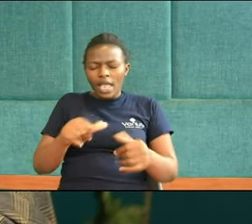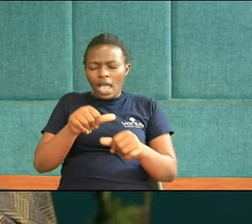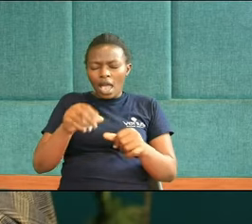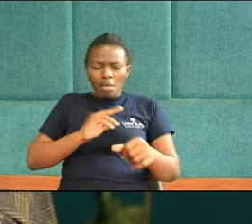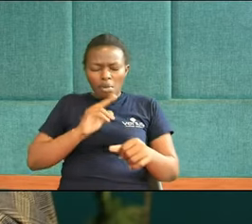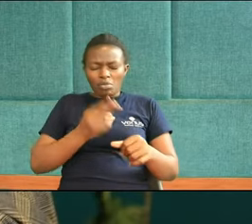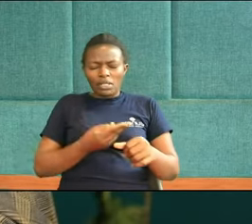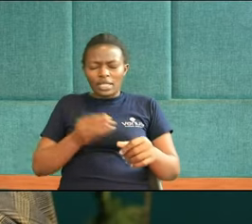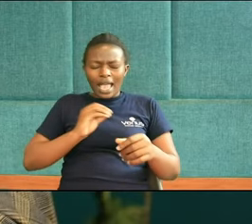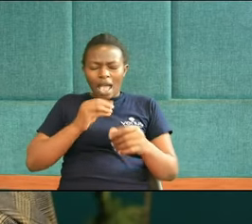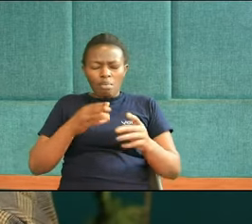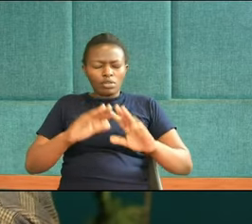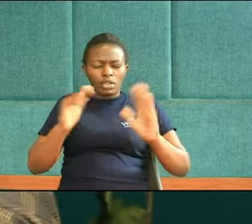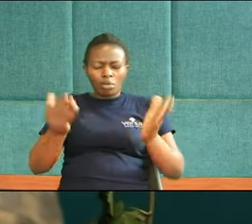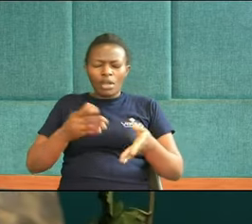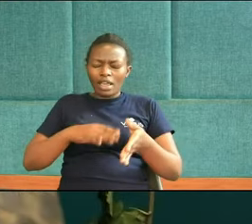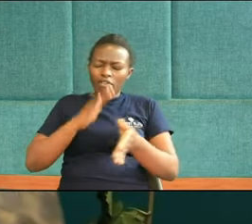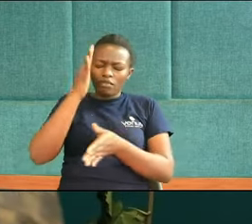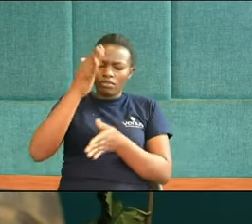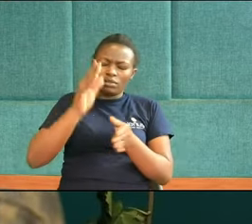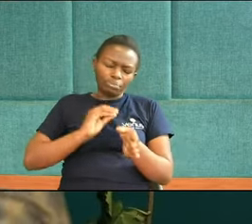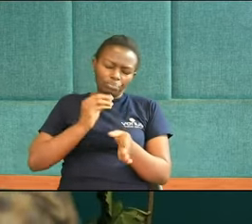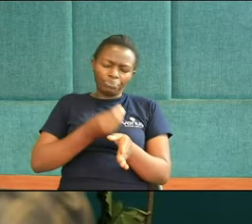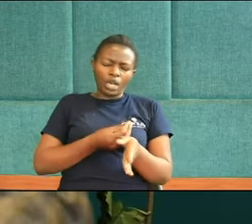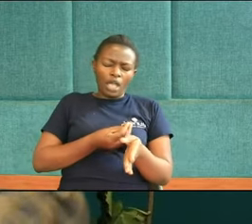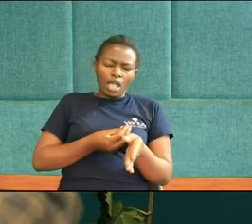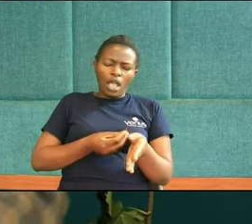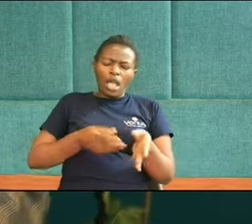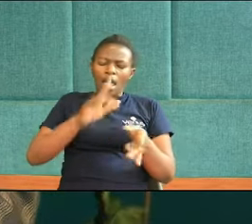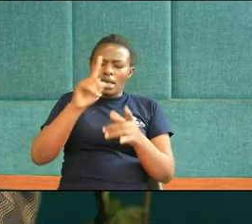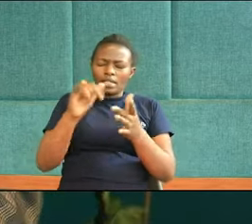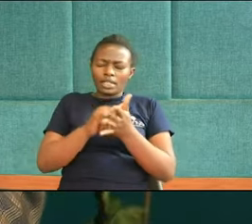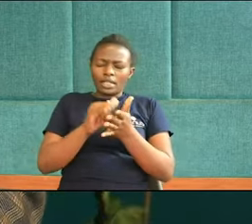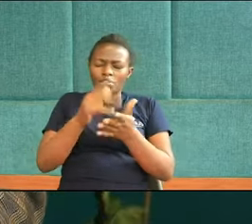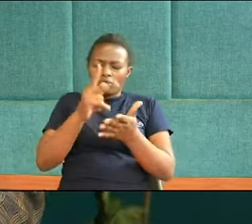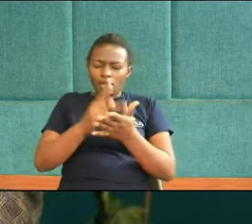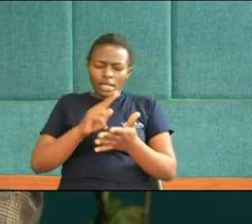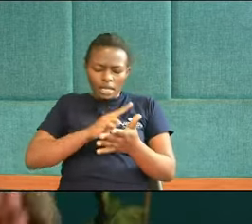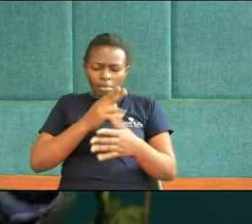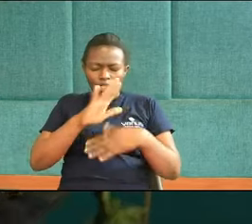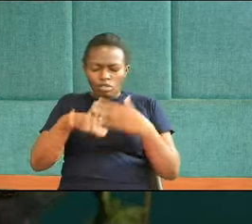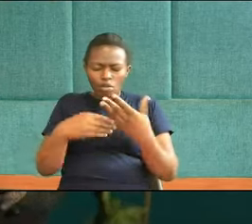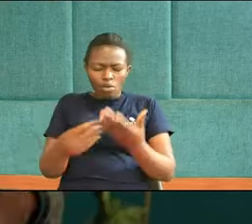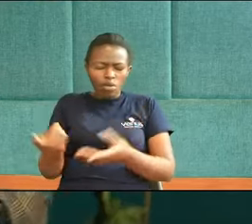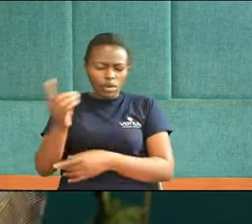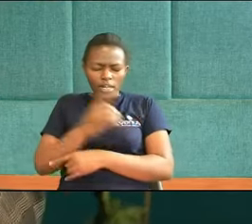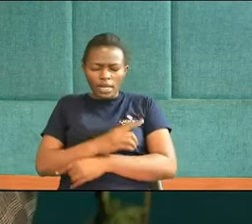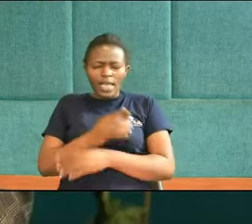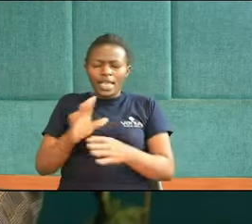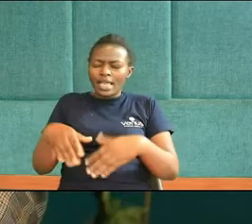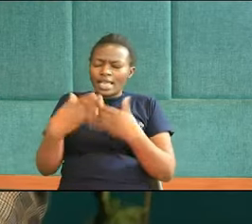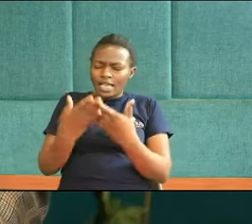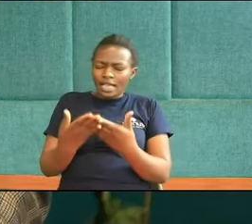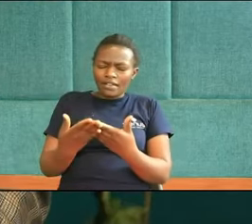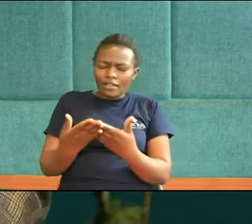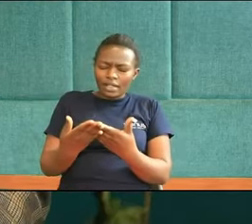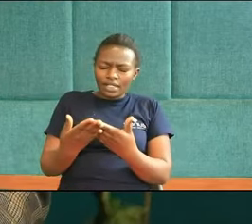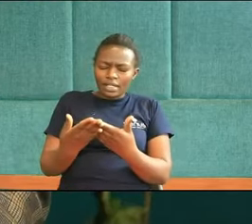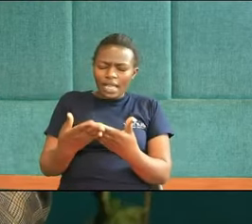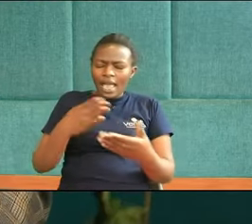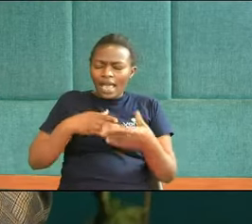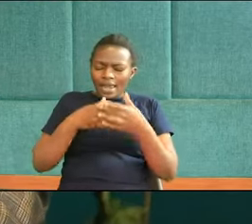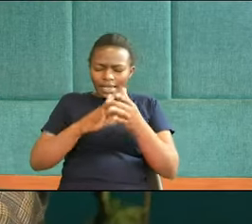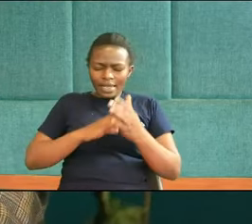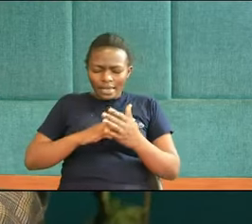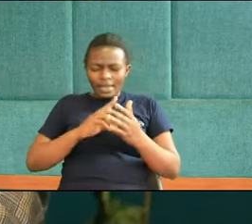world And about our future Now Father I ask that you may be with us Keep us and protect us Save us ultimately For your kingdom When